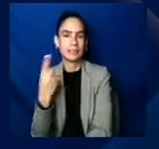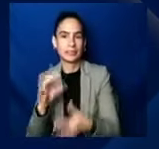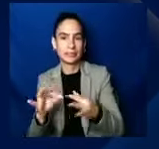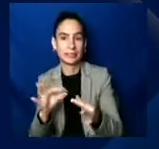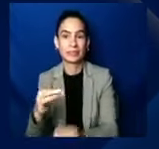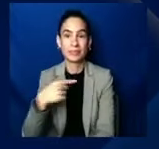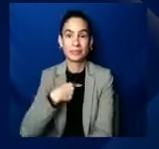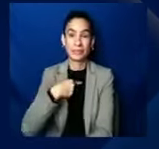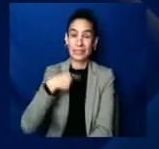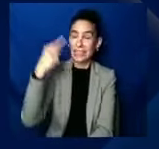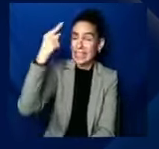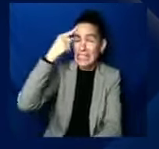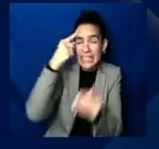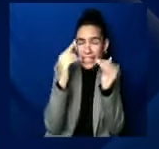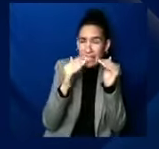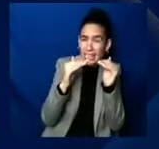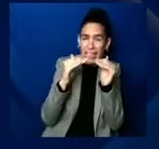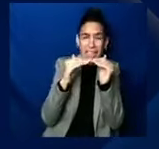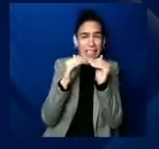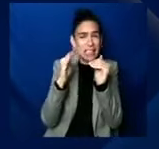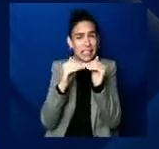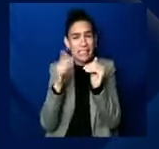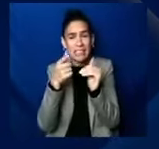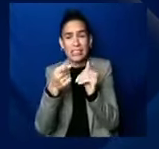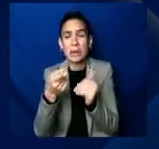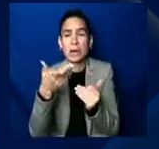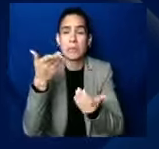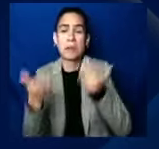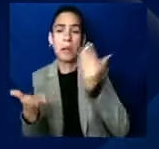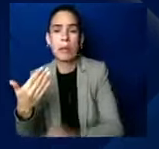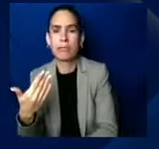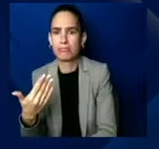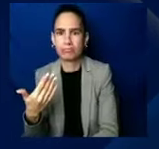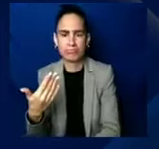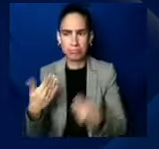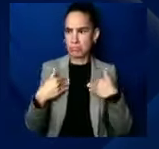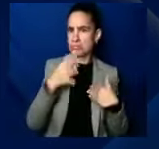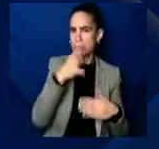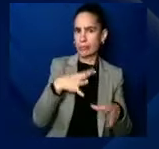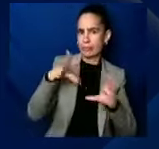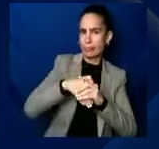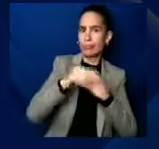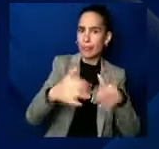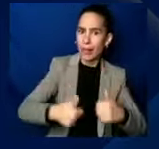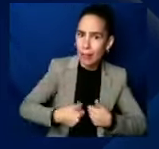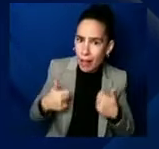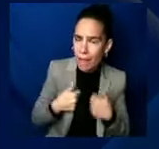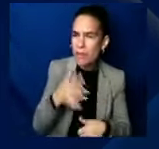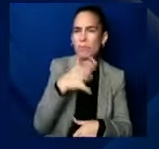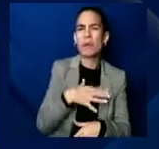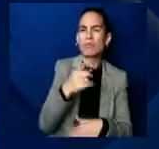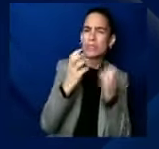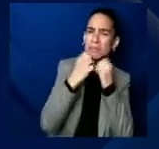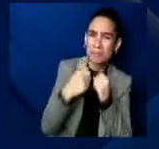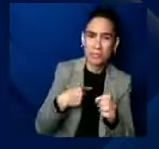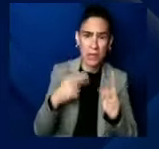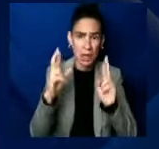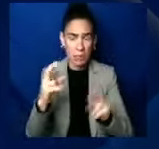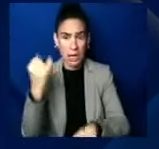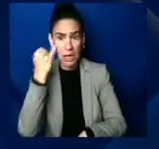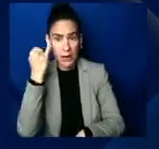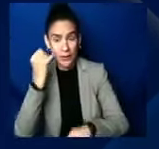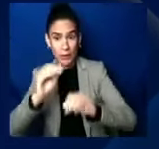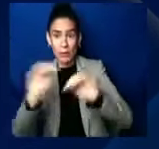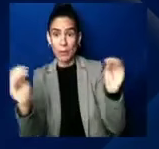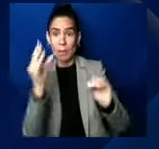have a woman in your life who you care about. I really hope so. If you don't, I feel very sorry for you, but at the